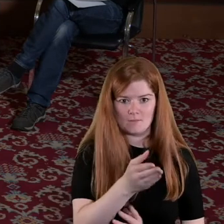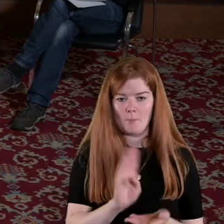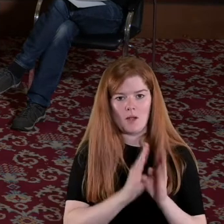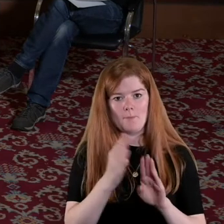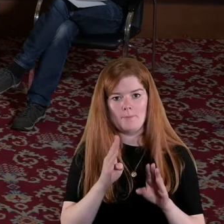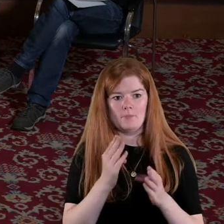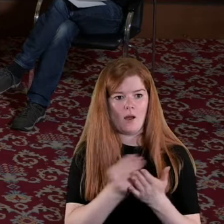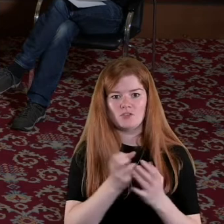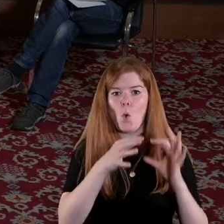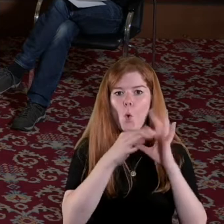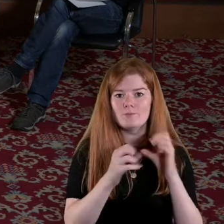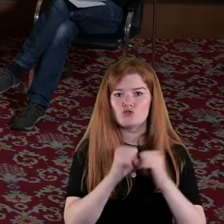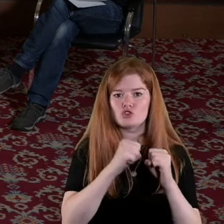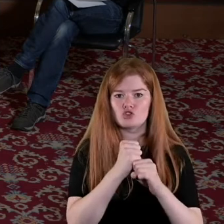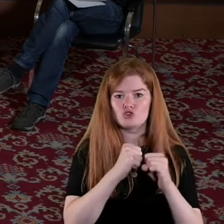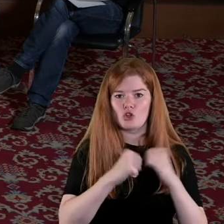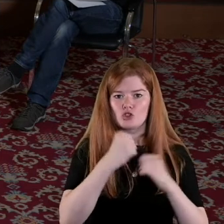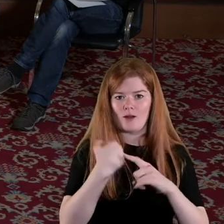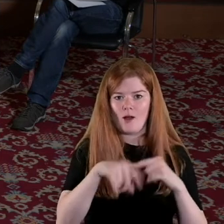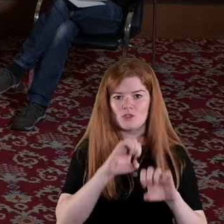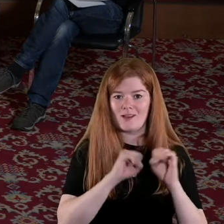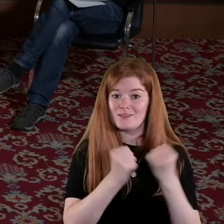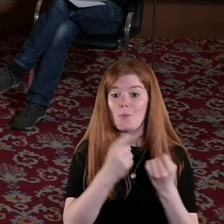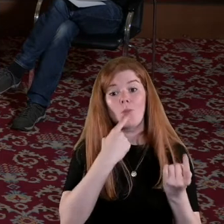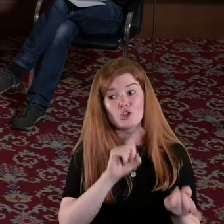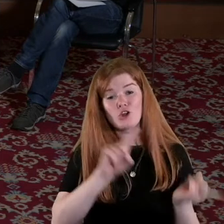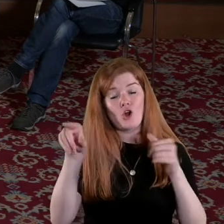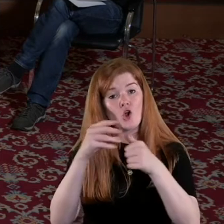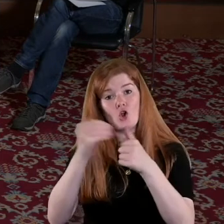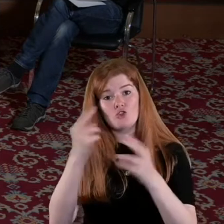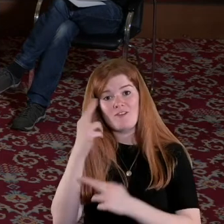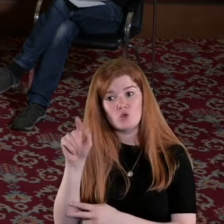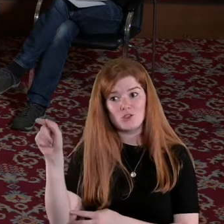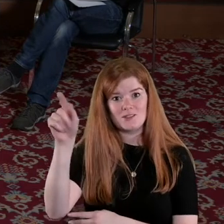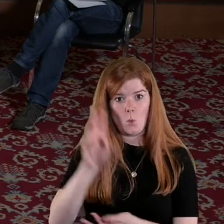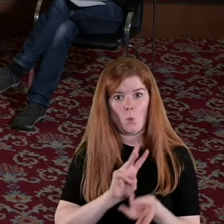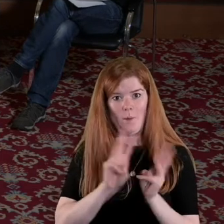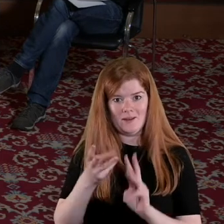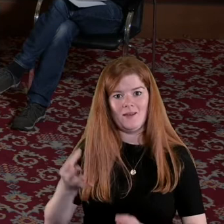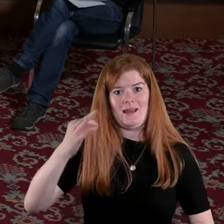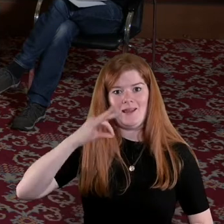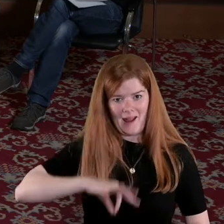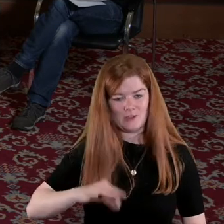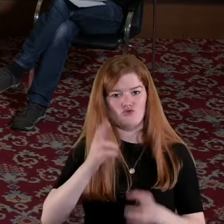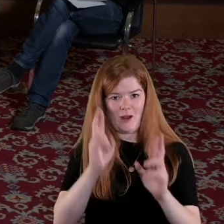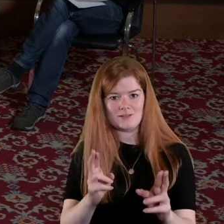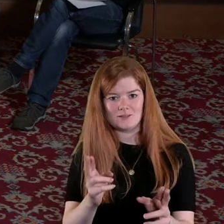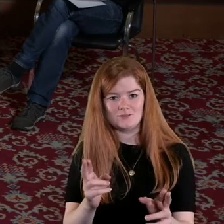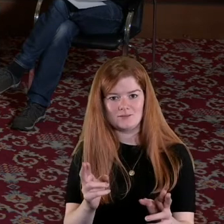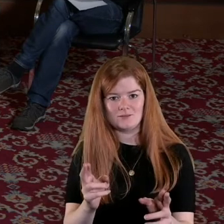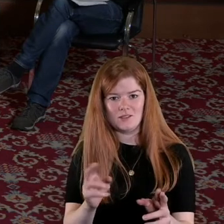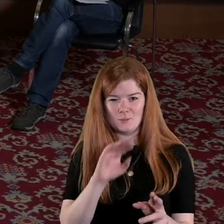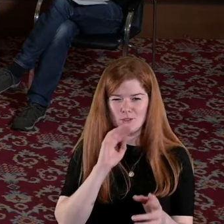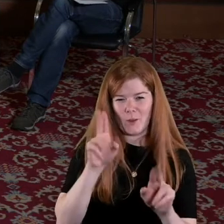domestic structure of society but in other revolutions women actually gained rights so you can see